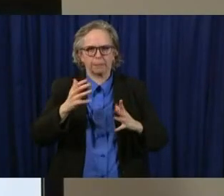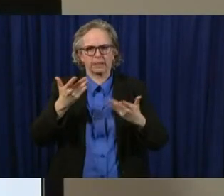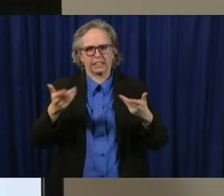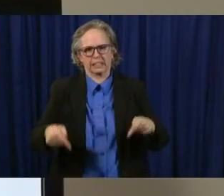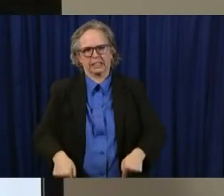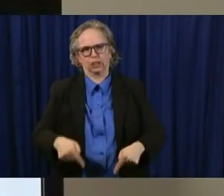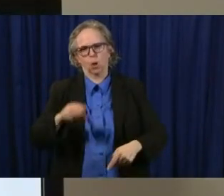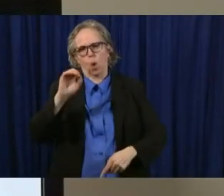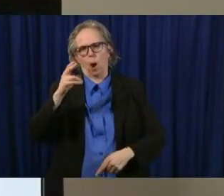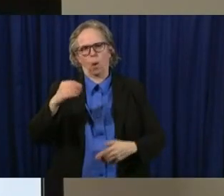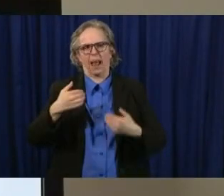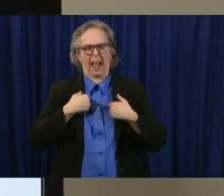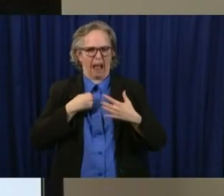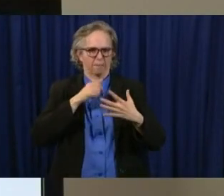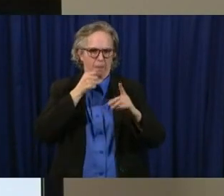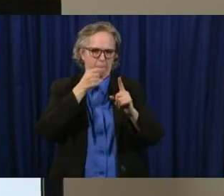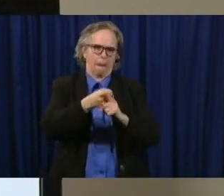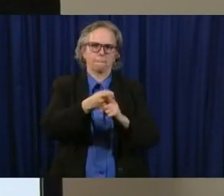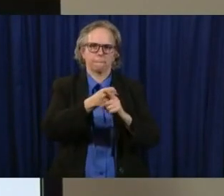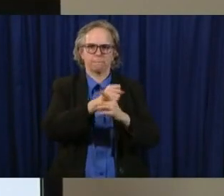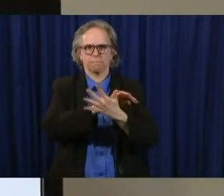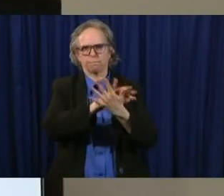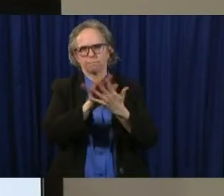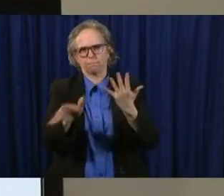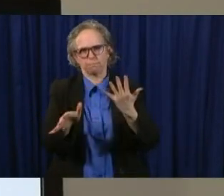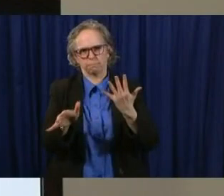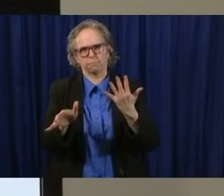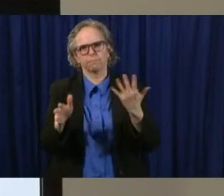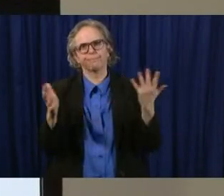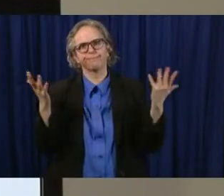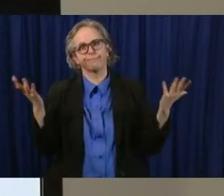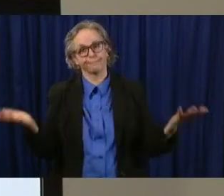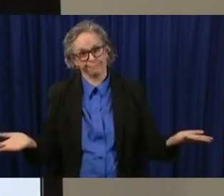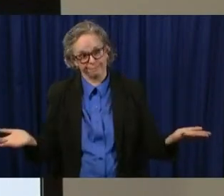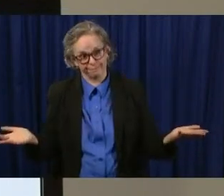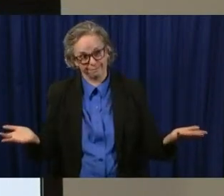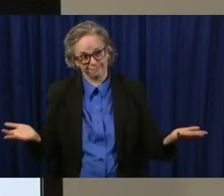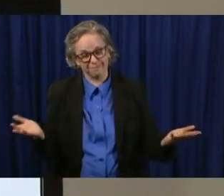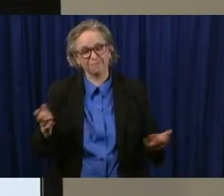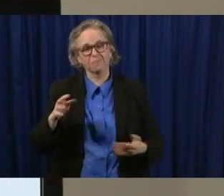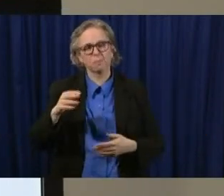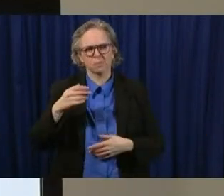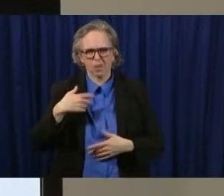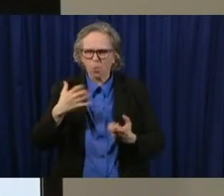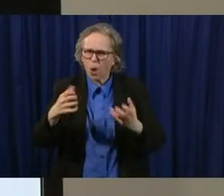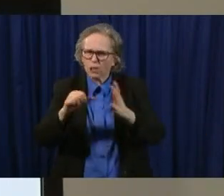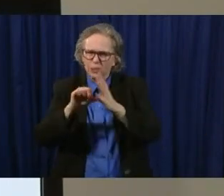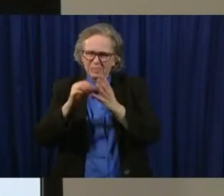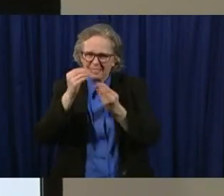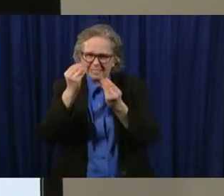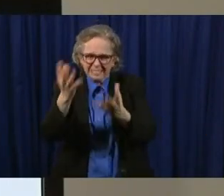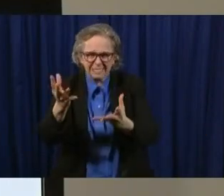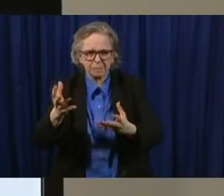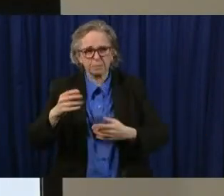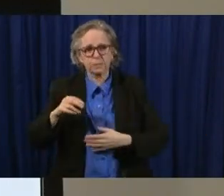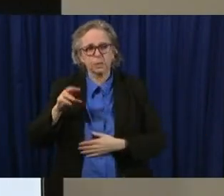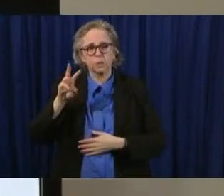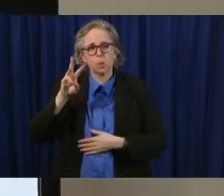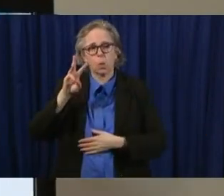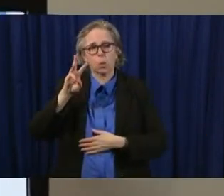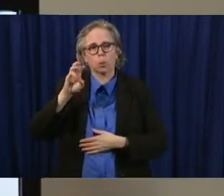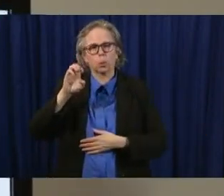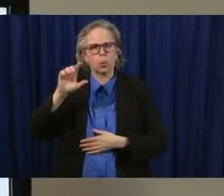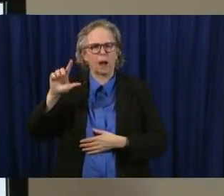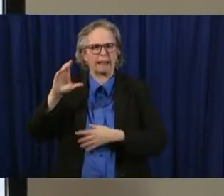another thing i'd like to point out are a couple things around well care uh tomorrow and going forward the governor is going to be